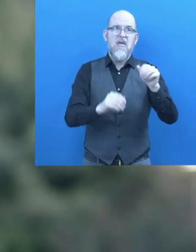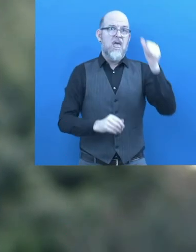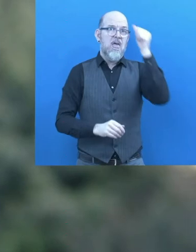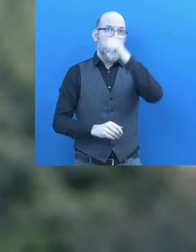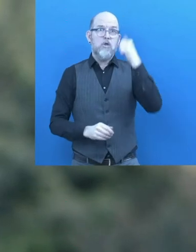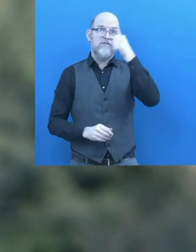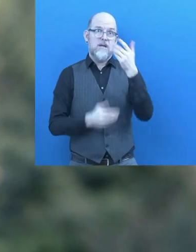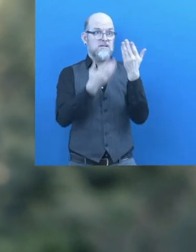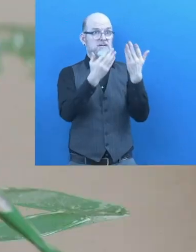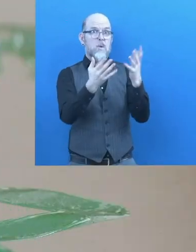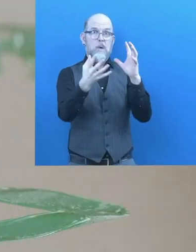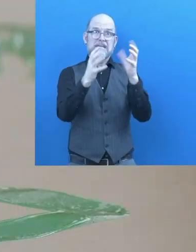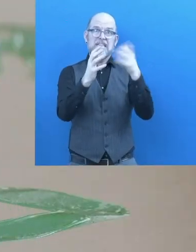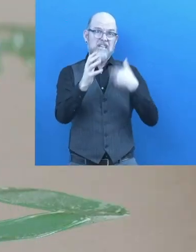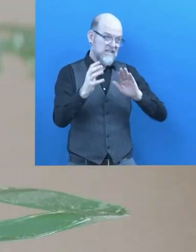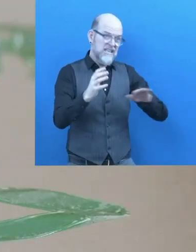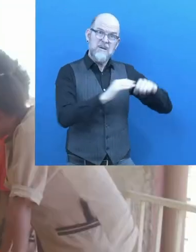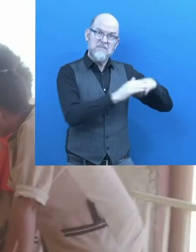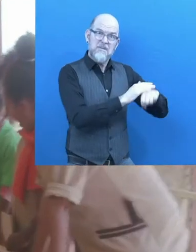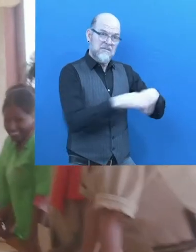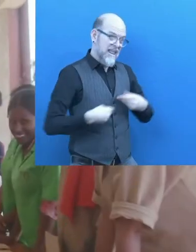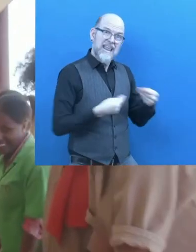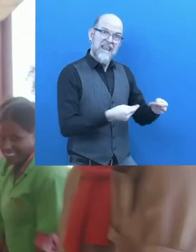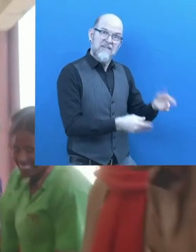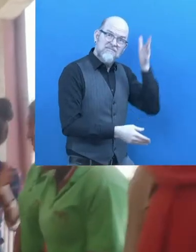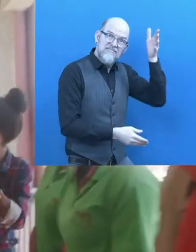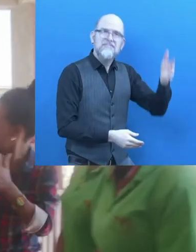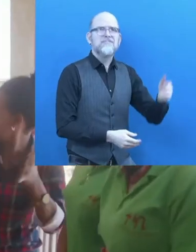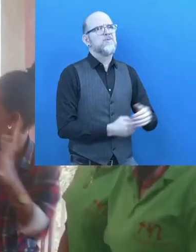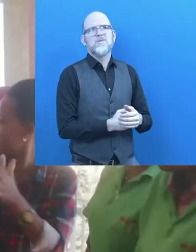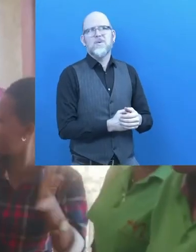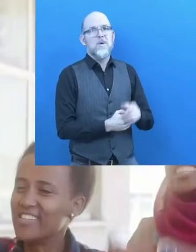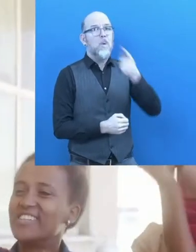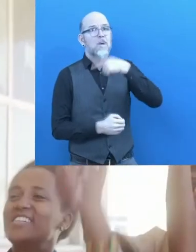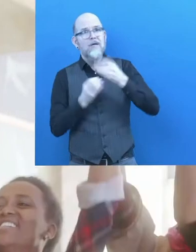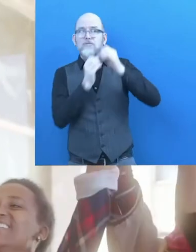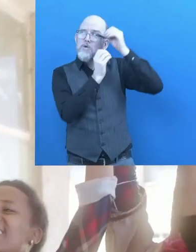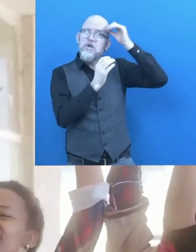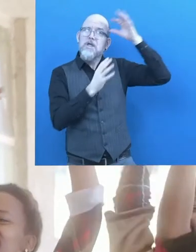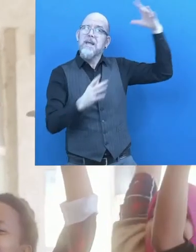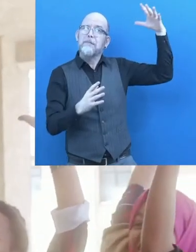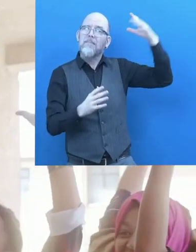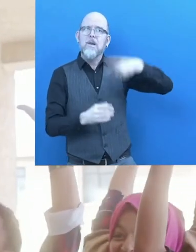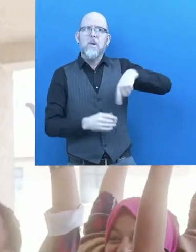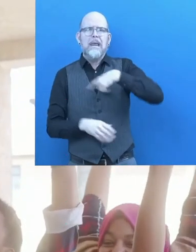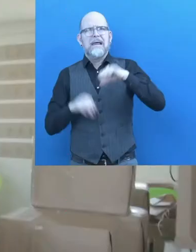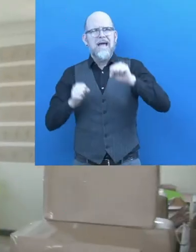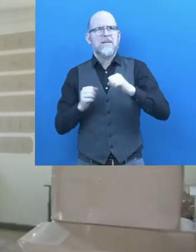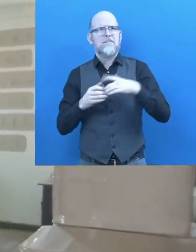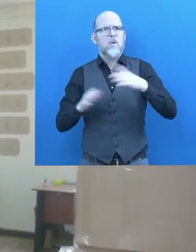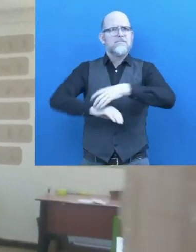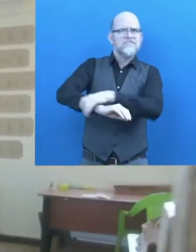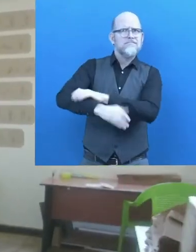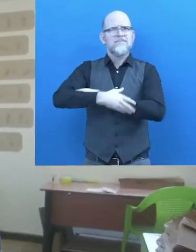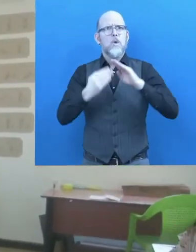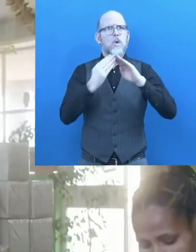wanted to live to our children? We all had dreams and knew that we could accomplish much more than society expected of us. To